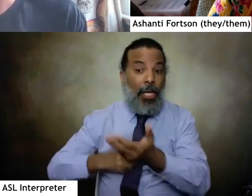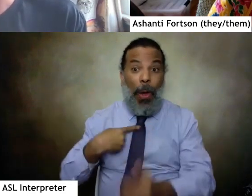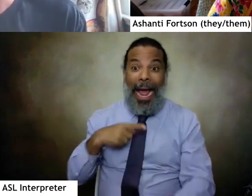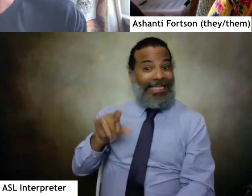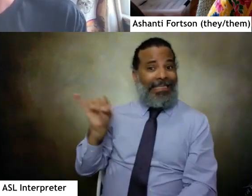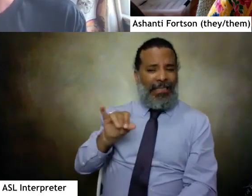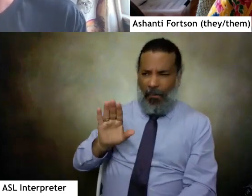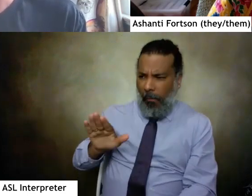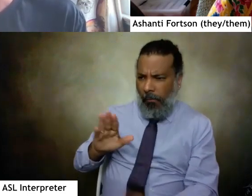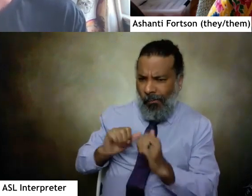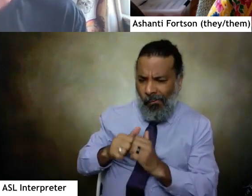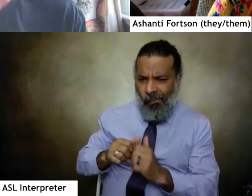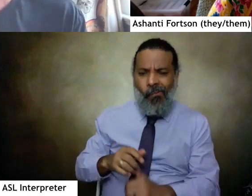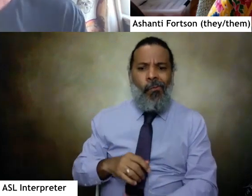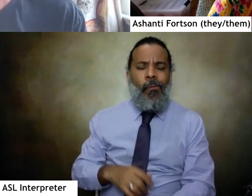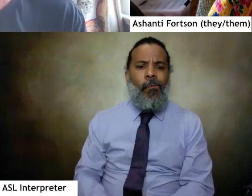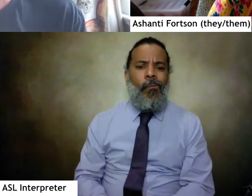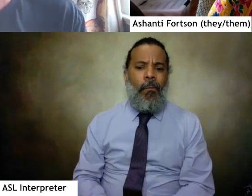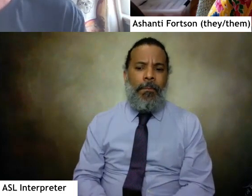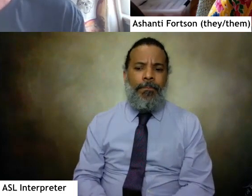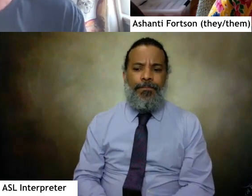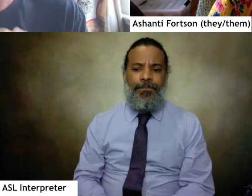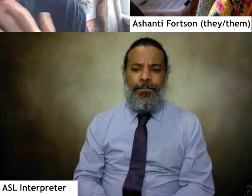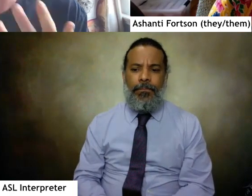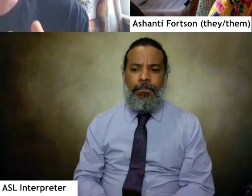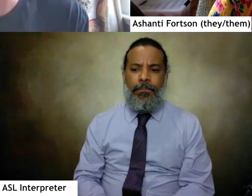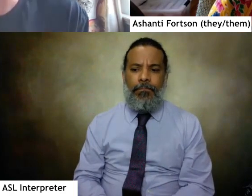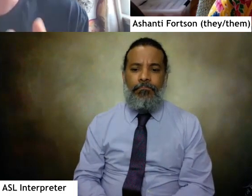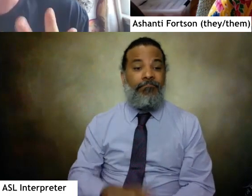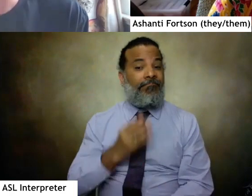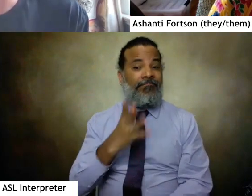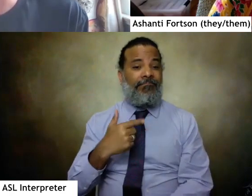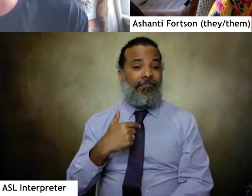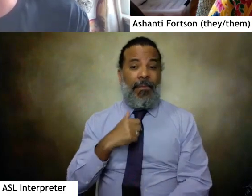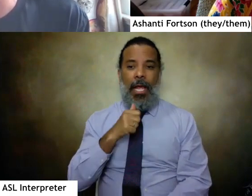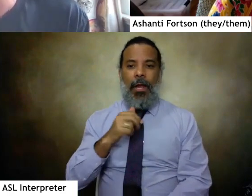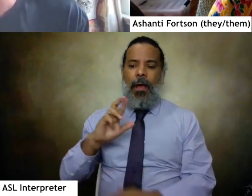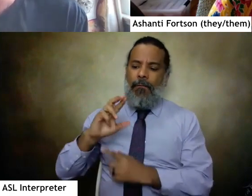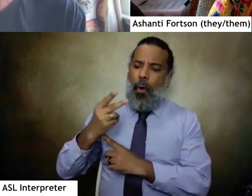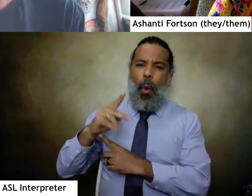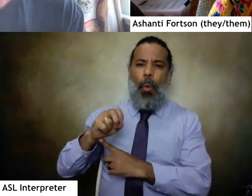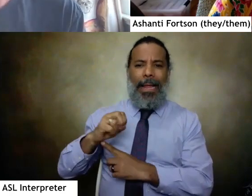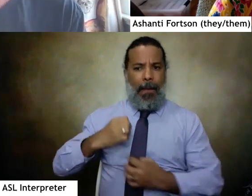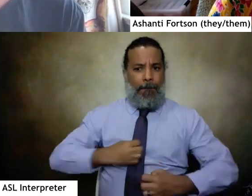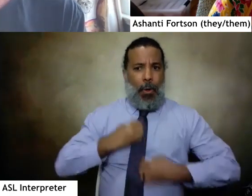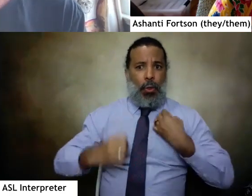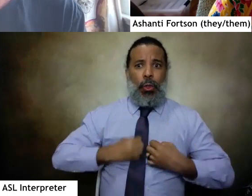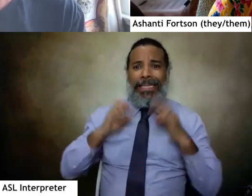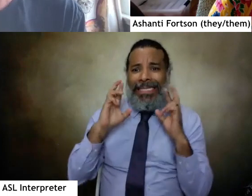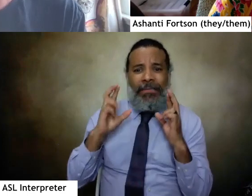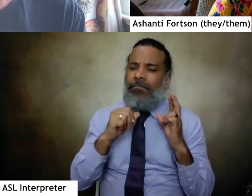that question and he said to me um you know i do not have hope in an emotional sense um